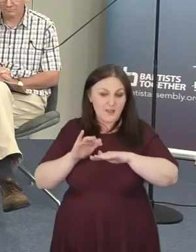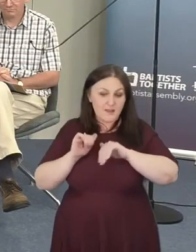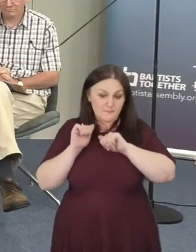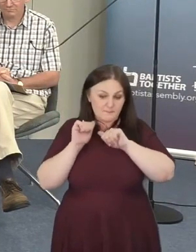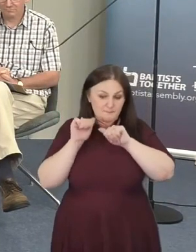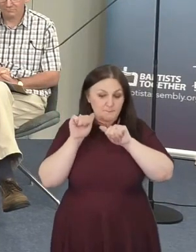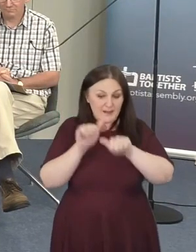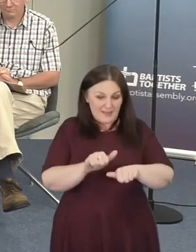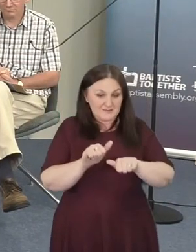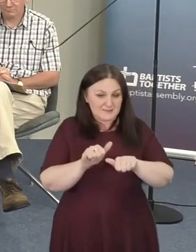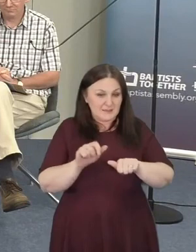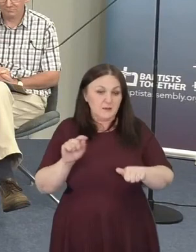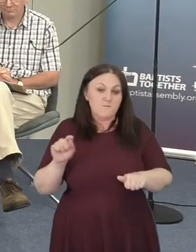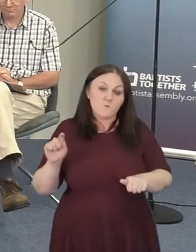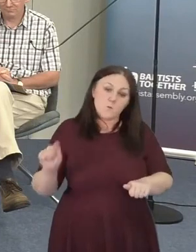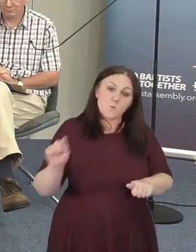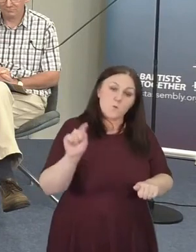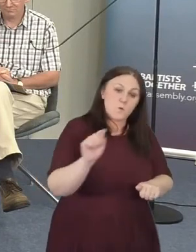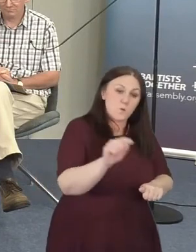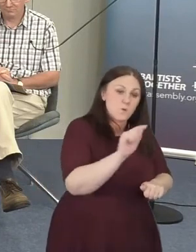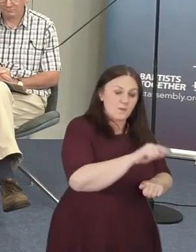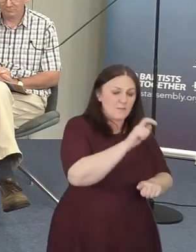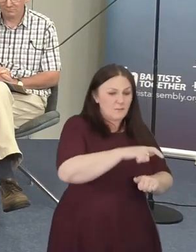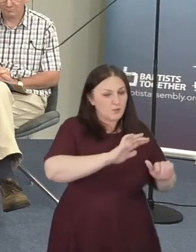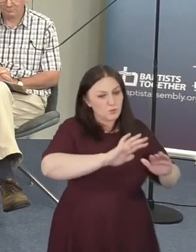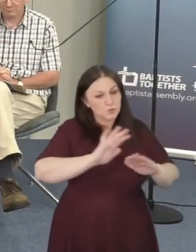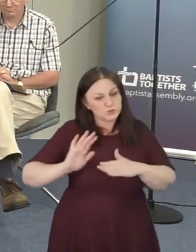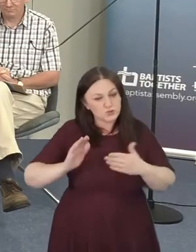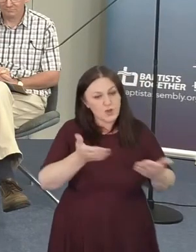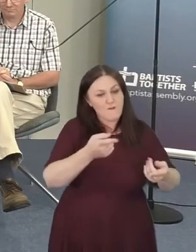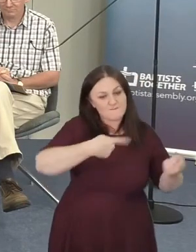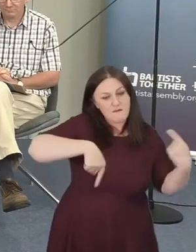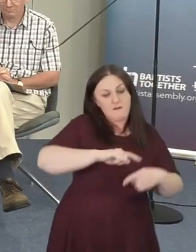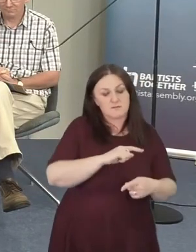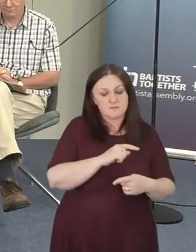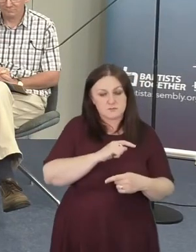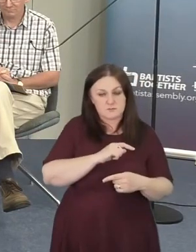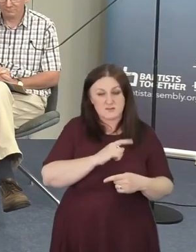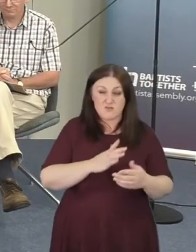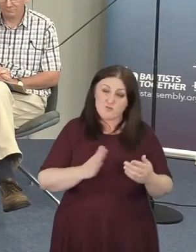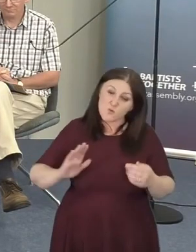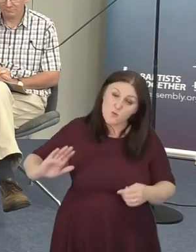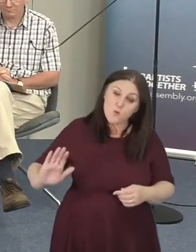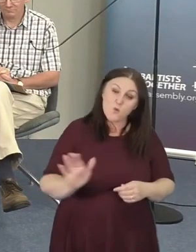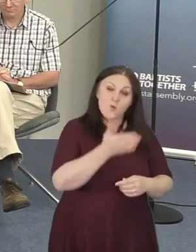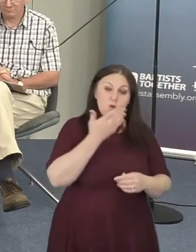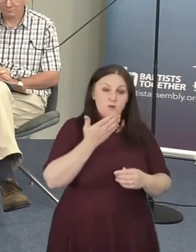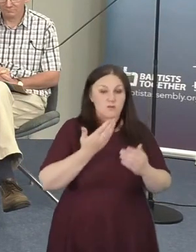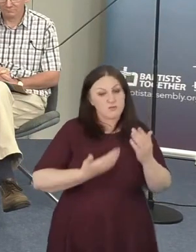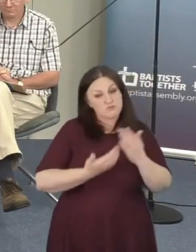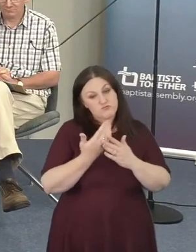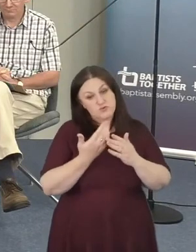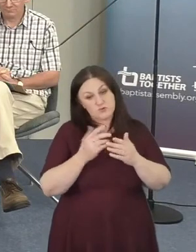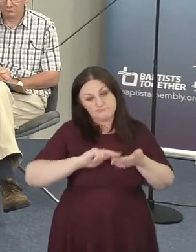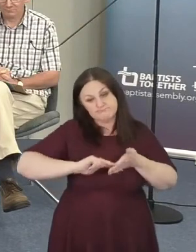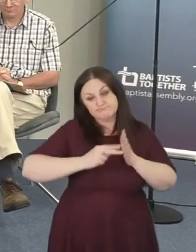serve us in all the different ways right across Baptist together. Lord may each one know you're well done right now.